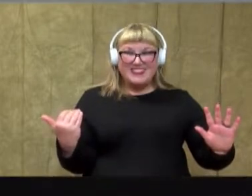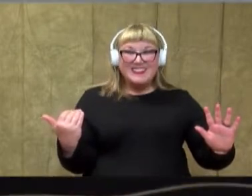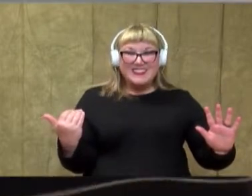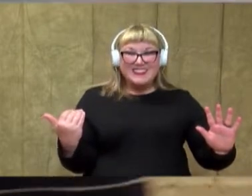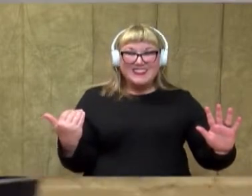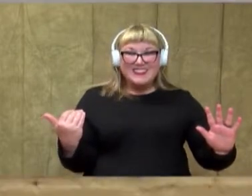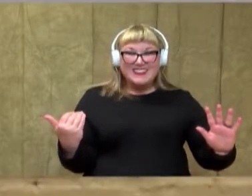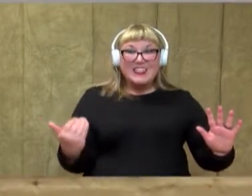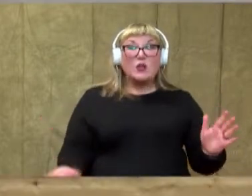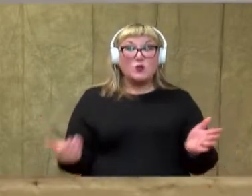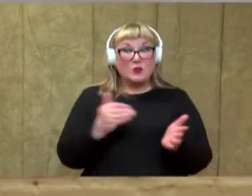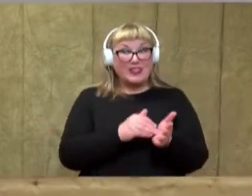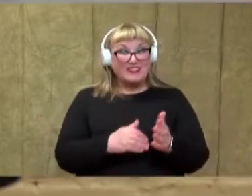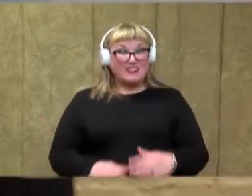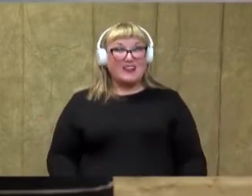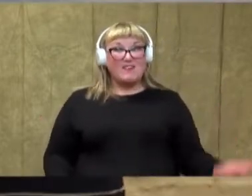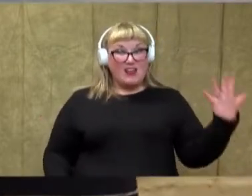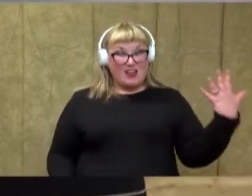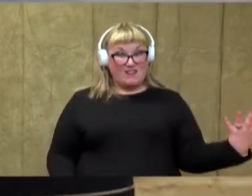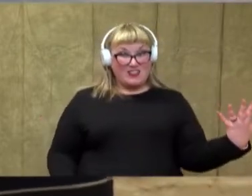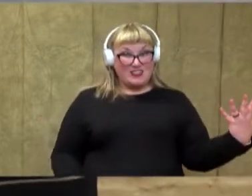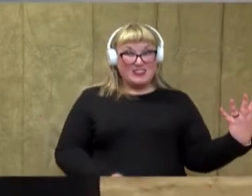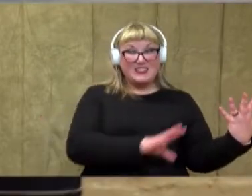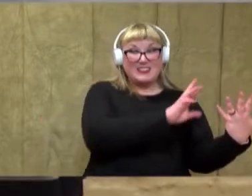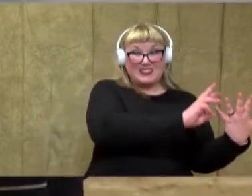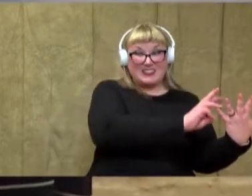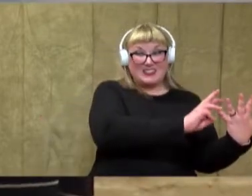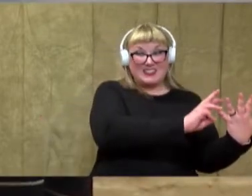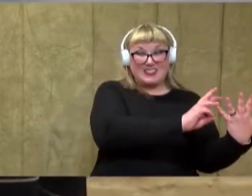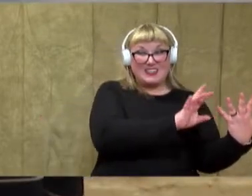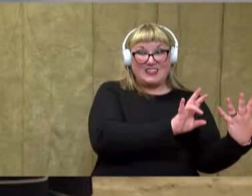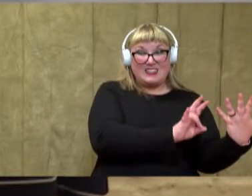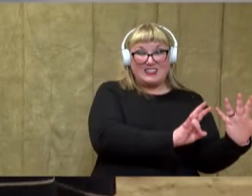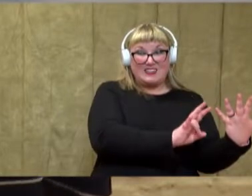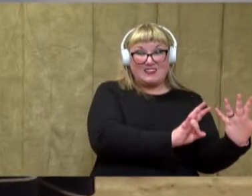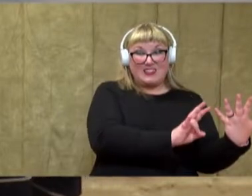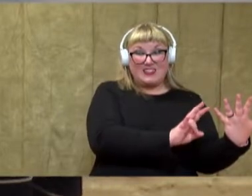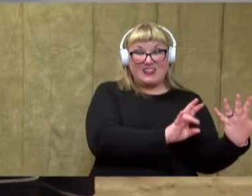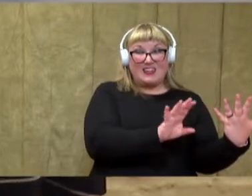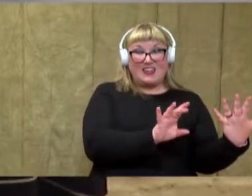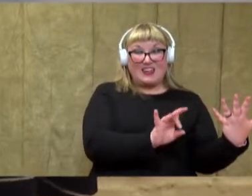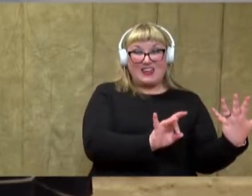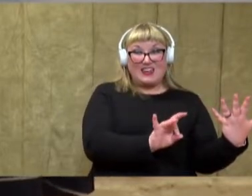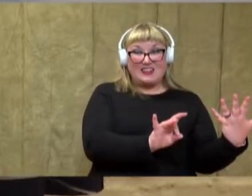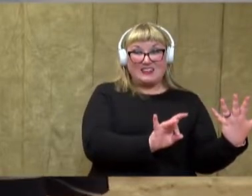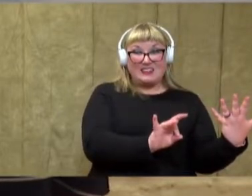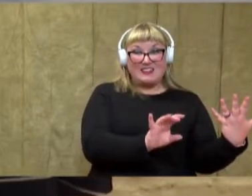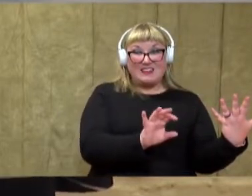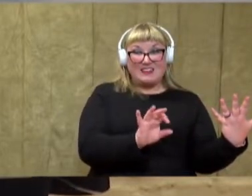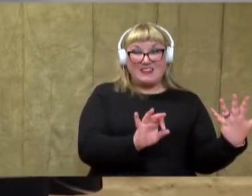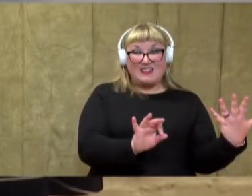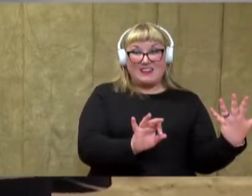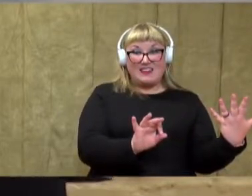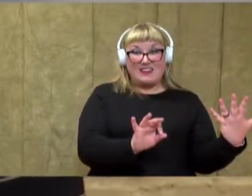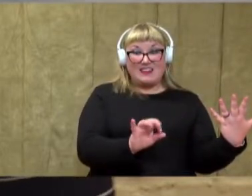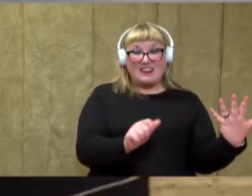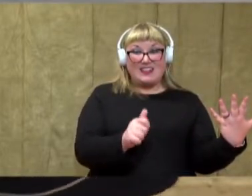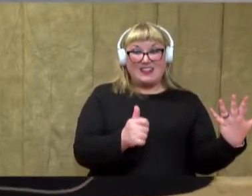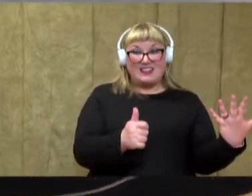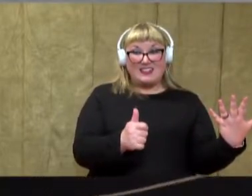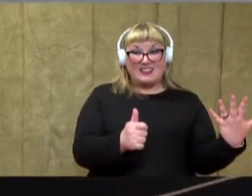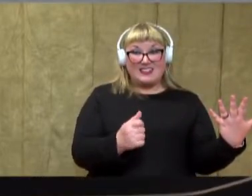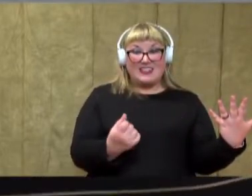Let's recount it. 5, 6, 7, 8, 9,